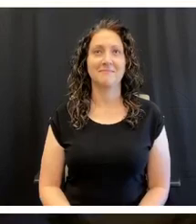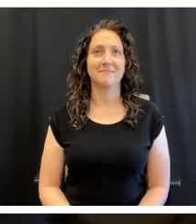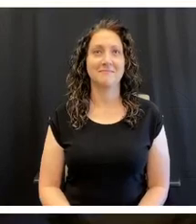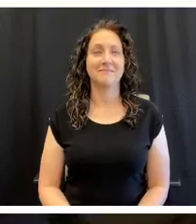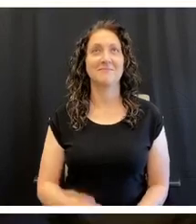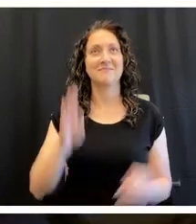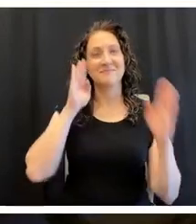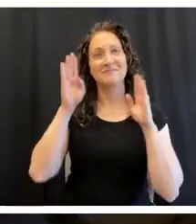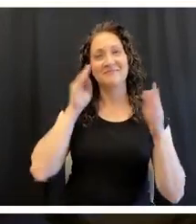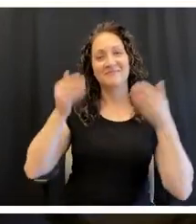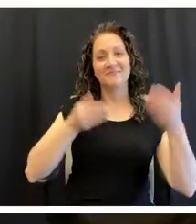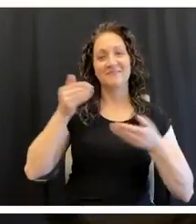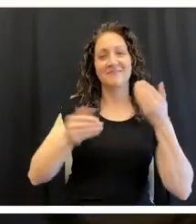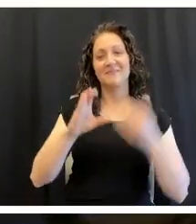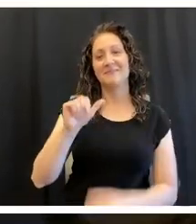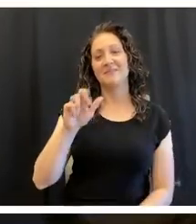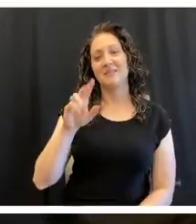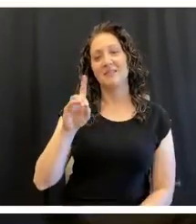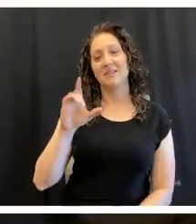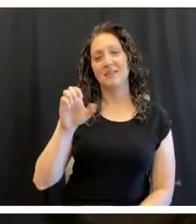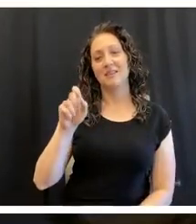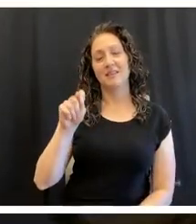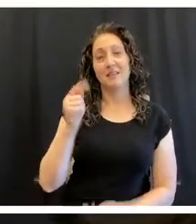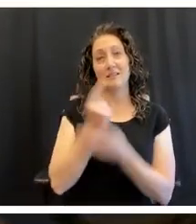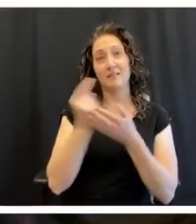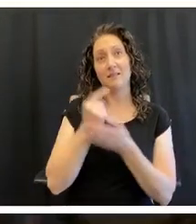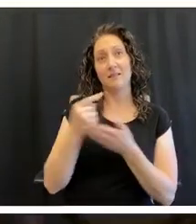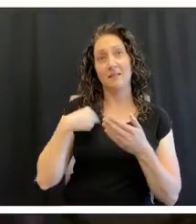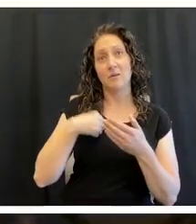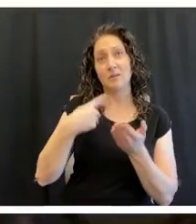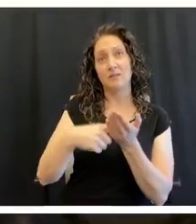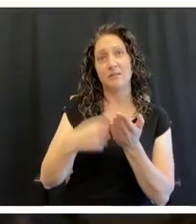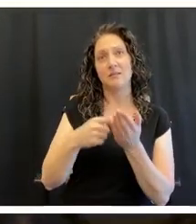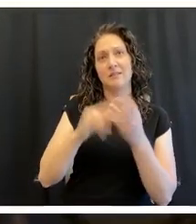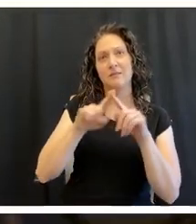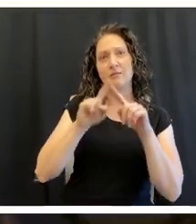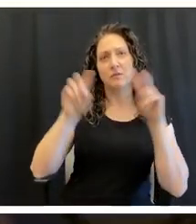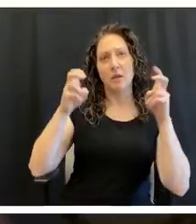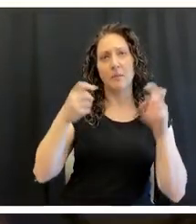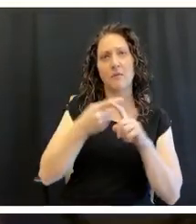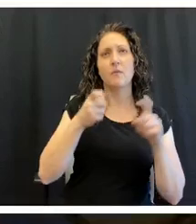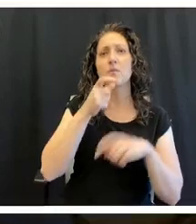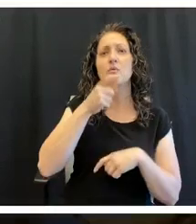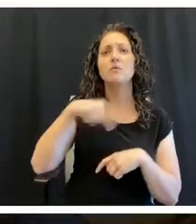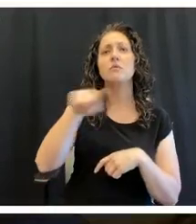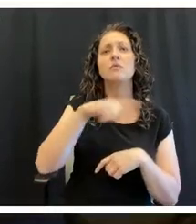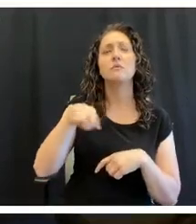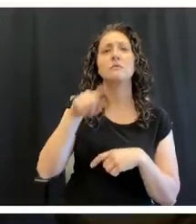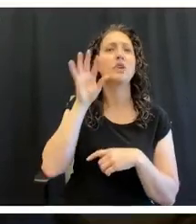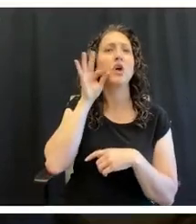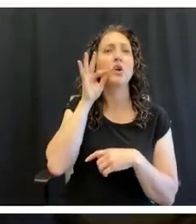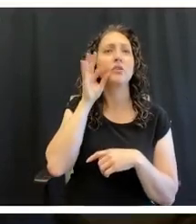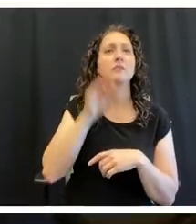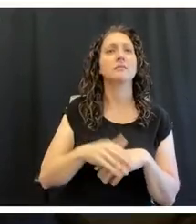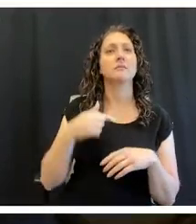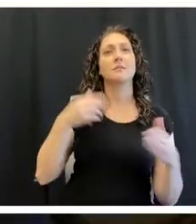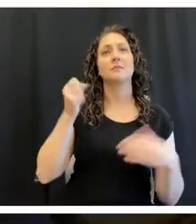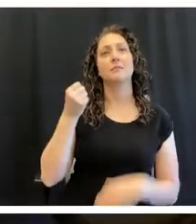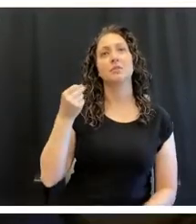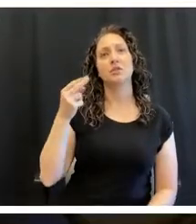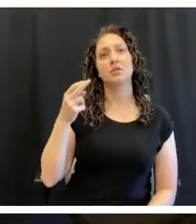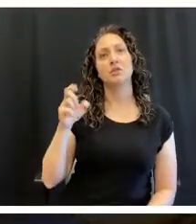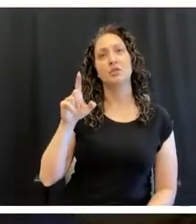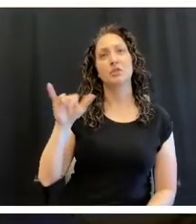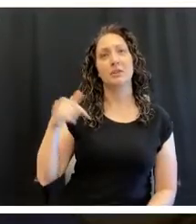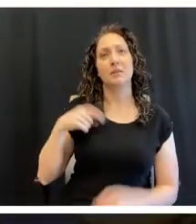Hi, and welcome to CardCast, where each week we discuss topics of interest with Lamar University Cardinals. I'm Shelley Batanza, Director of Public Affairs at Lamar University.